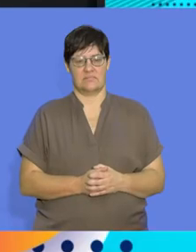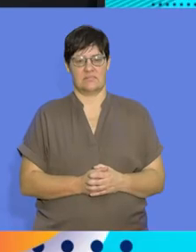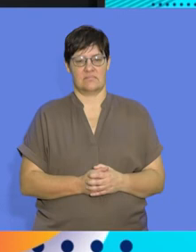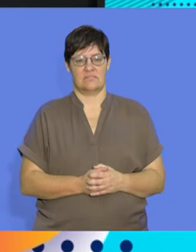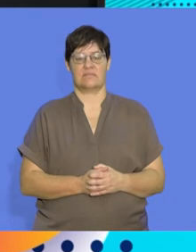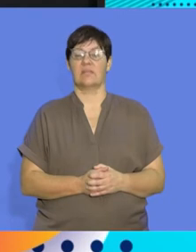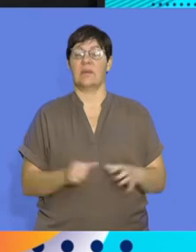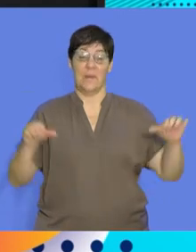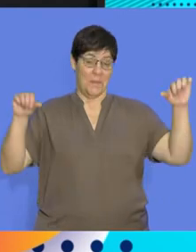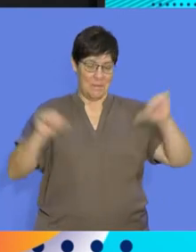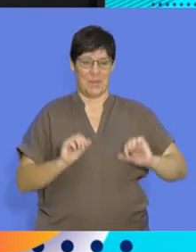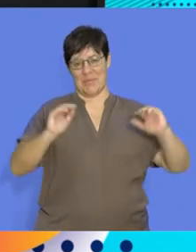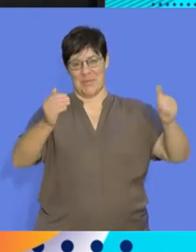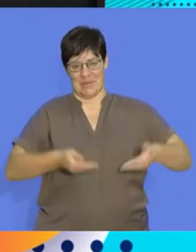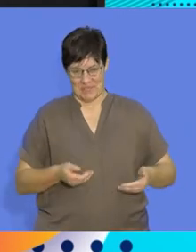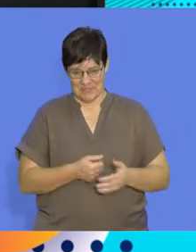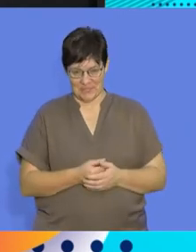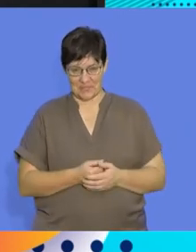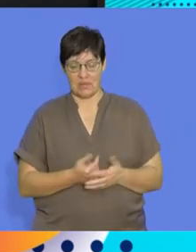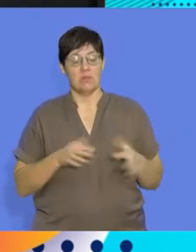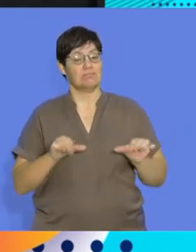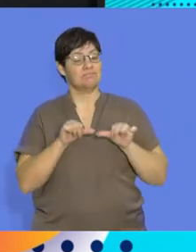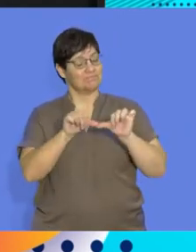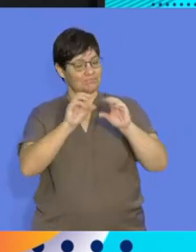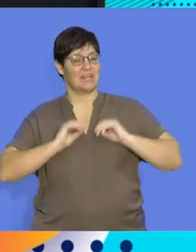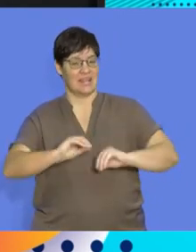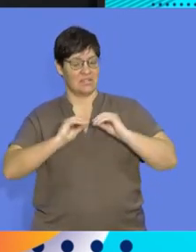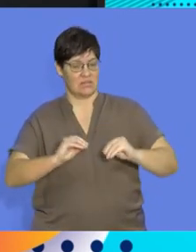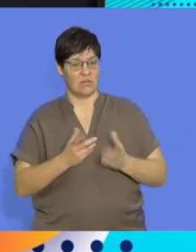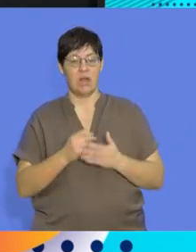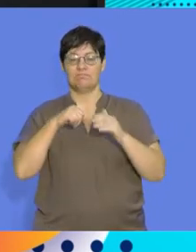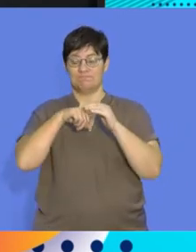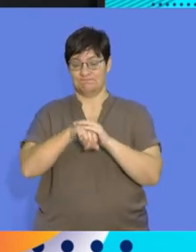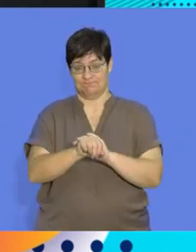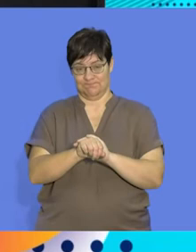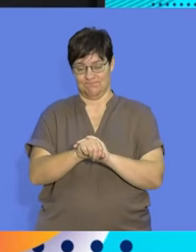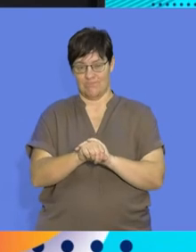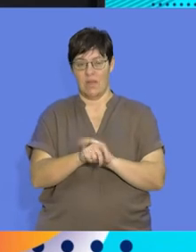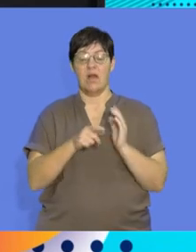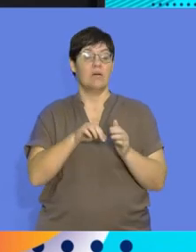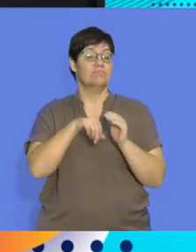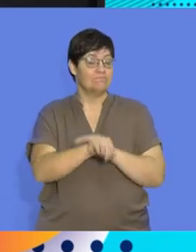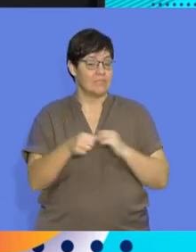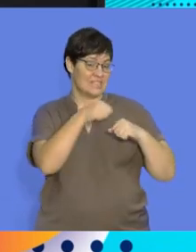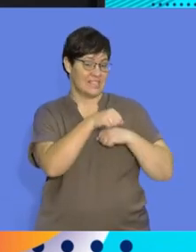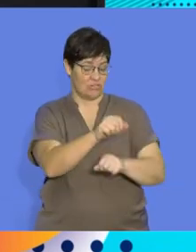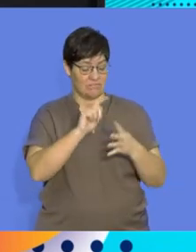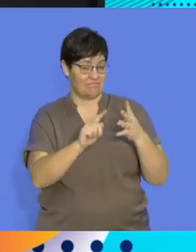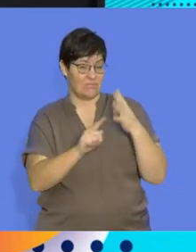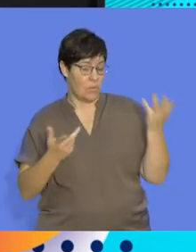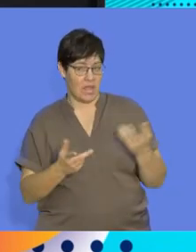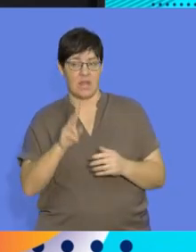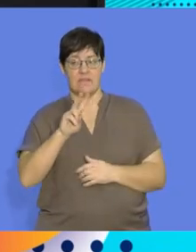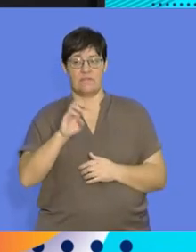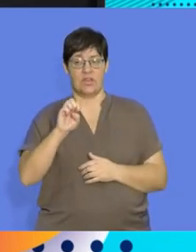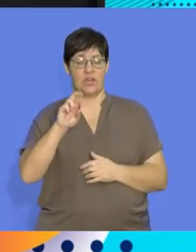welcome back life science learners. We're going to continue with our lesson on reproduction and reproductive strategies in vertebrates.